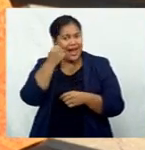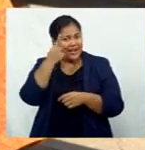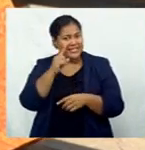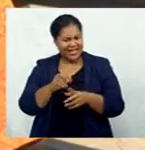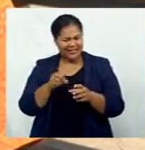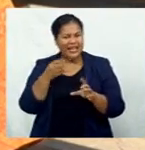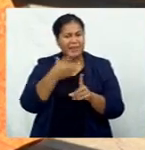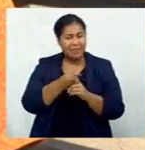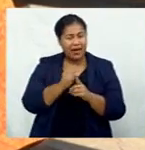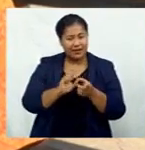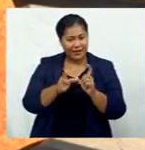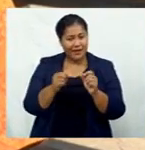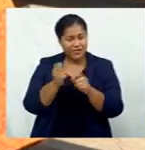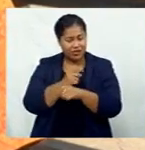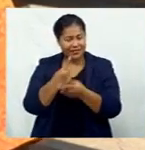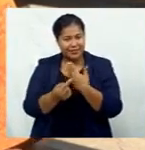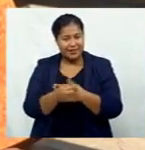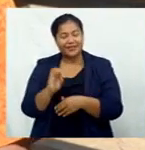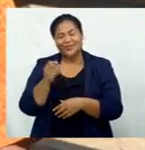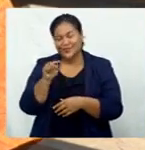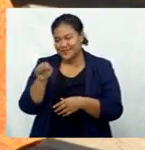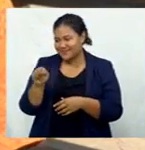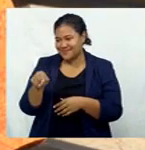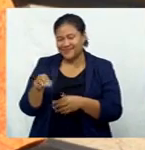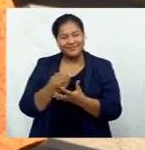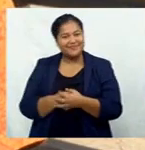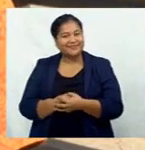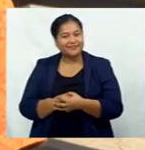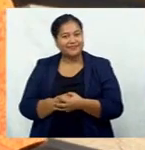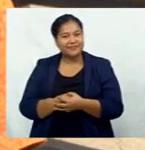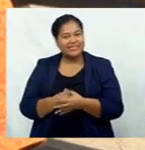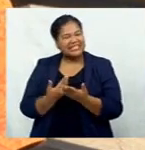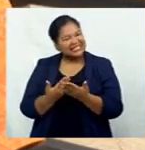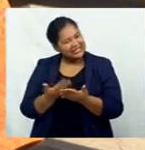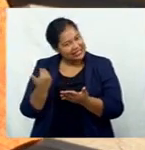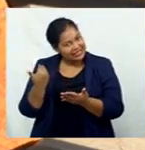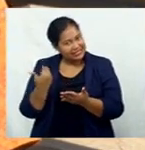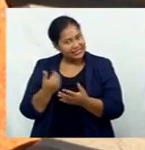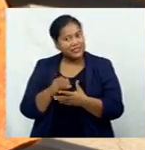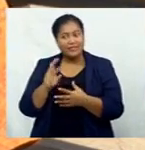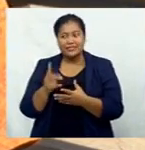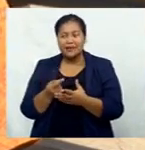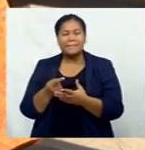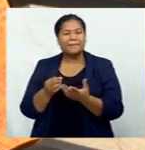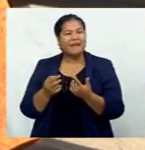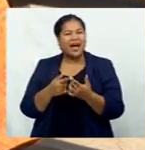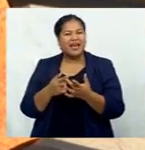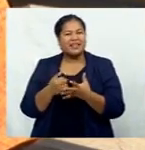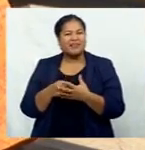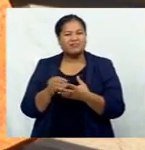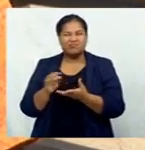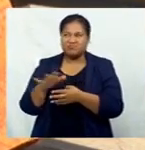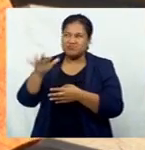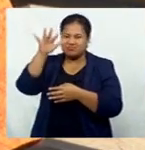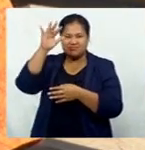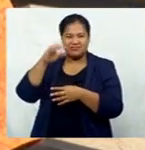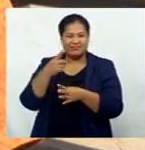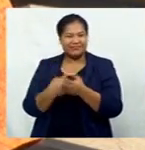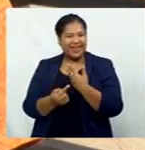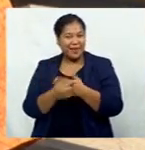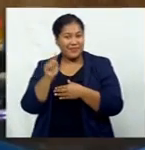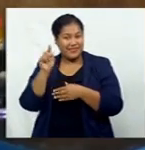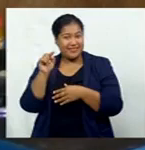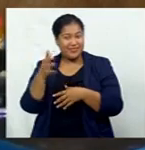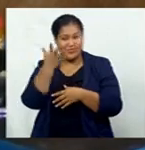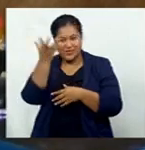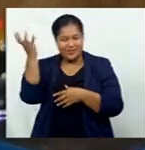climate change. So these things removes, eliminates any amount of carbon dioxide emission into the